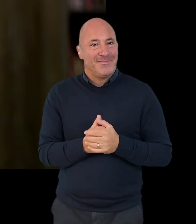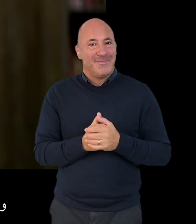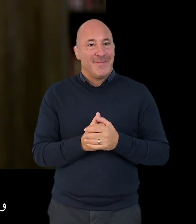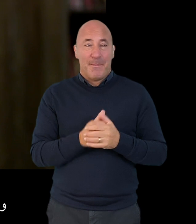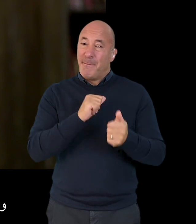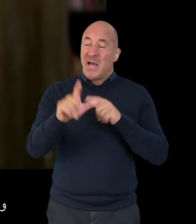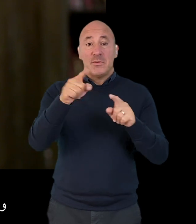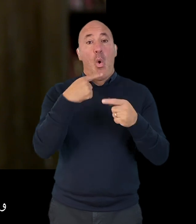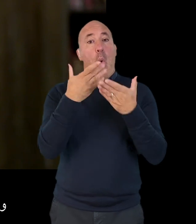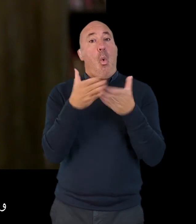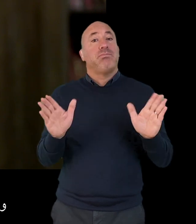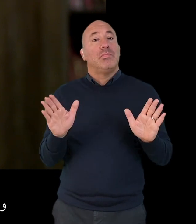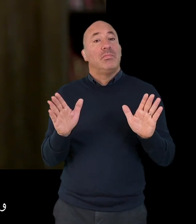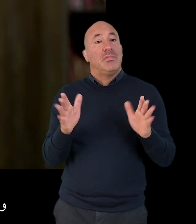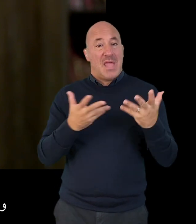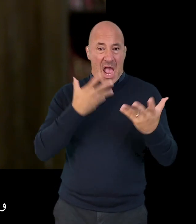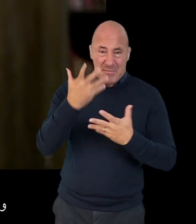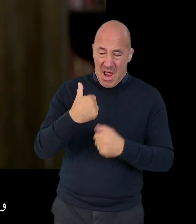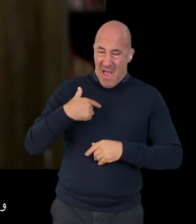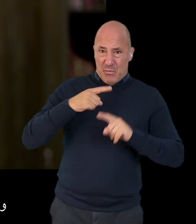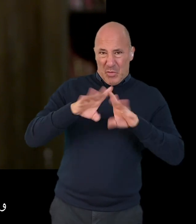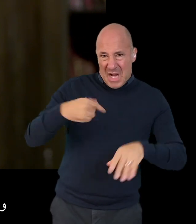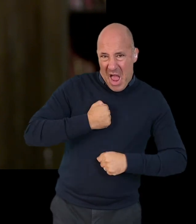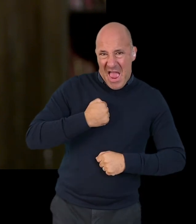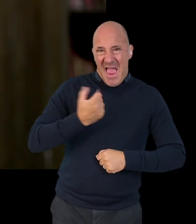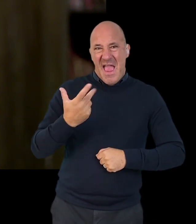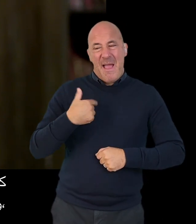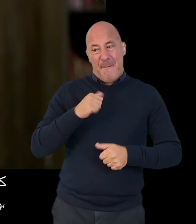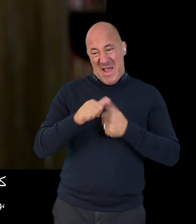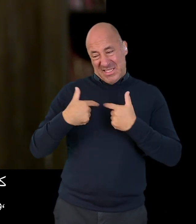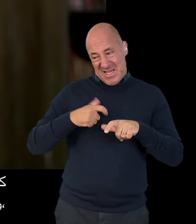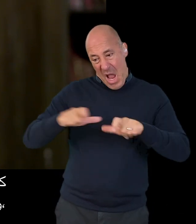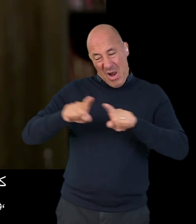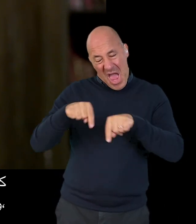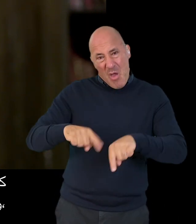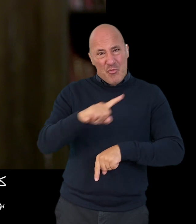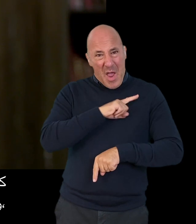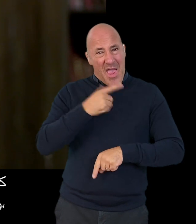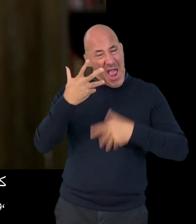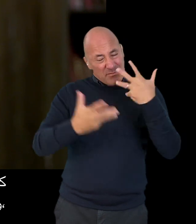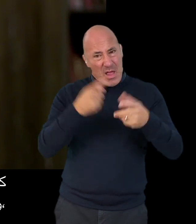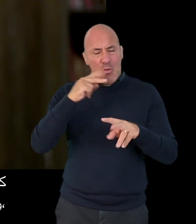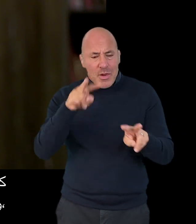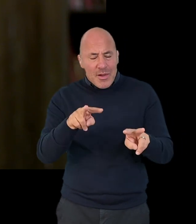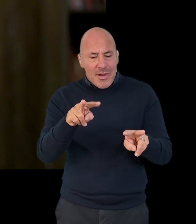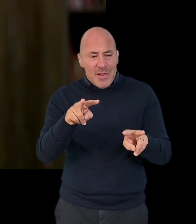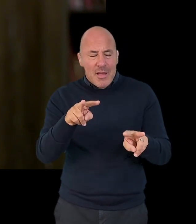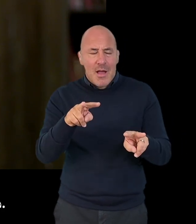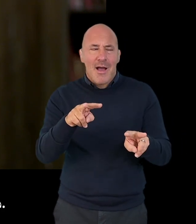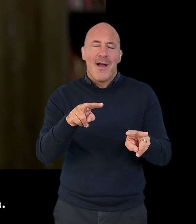And so long as you are open about explaining how your life is and why it's the way it is,